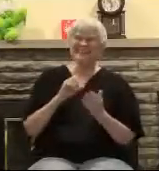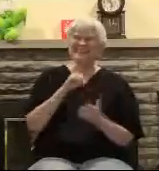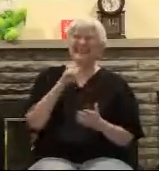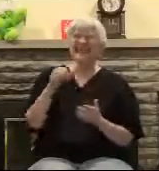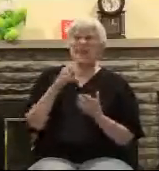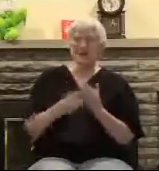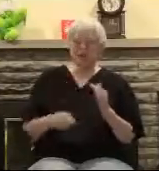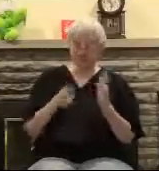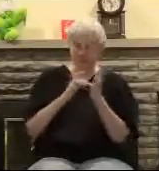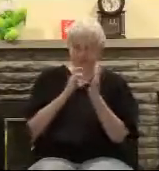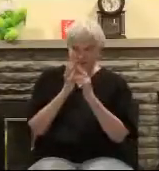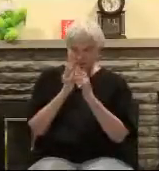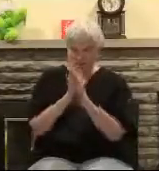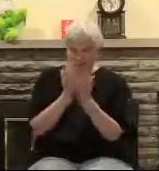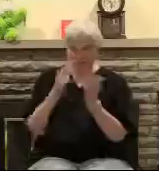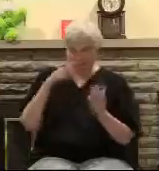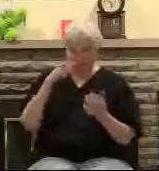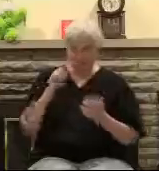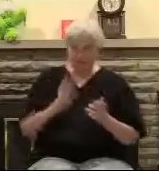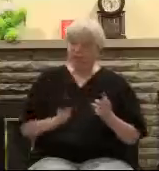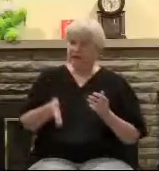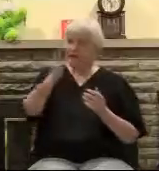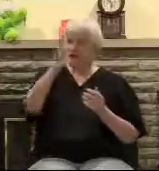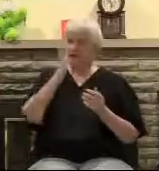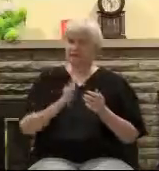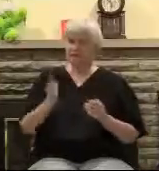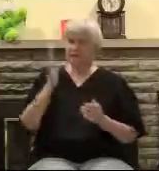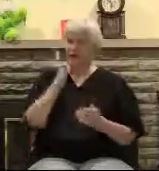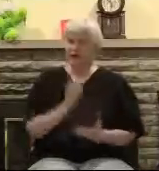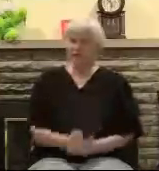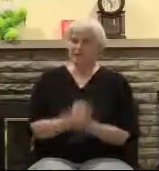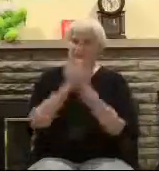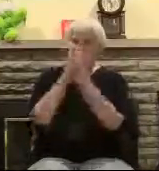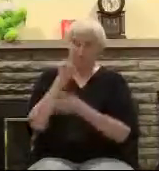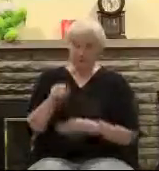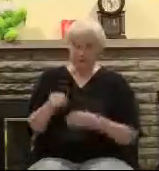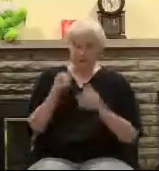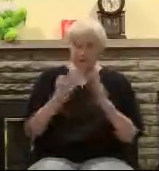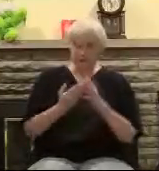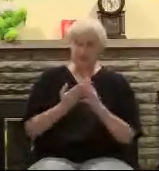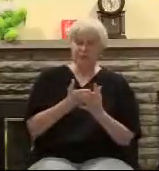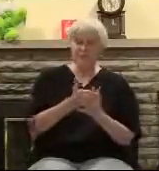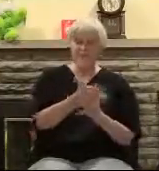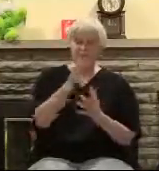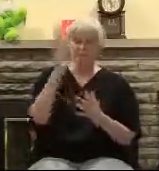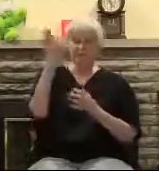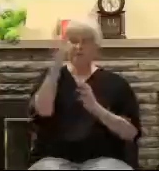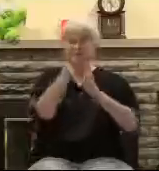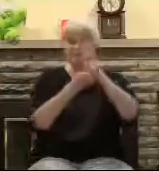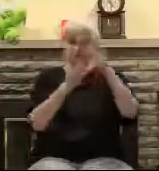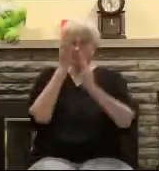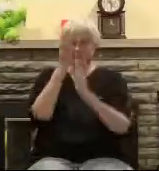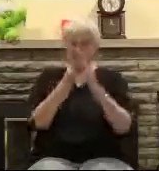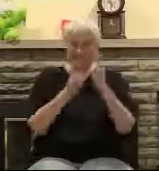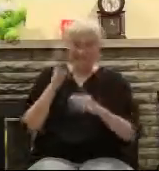Yes, God will take you through your trials and He'll work all things together for good to those who love Him and are called according to His